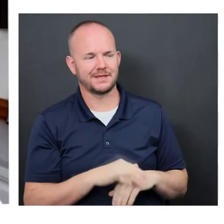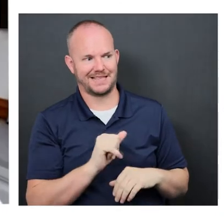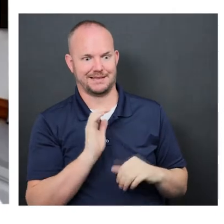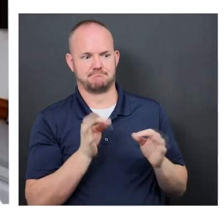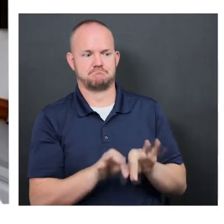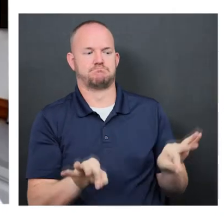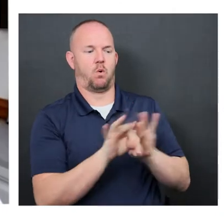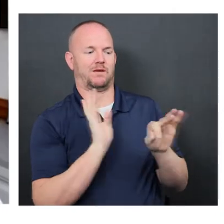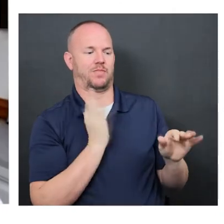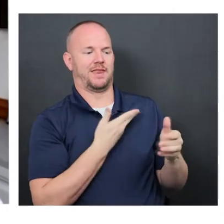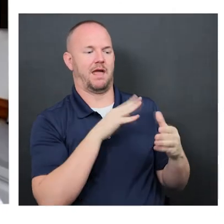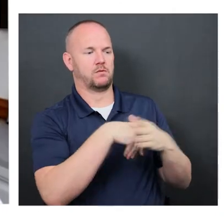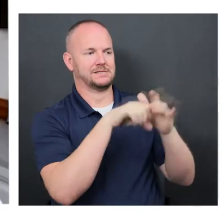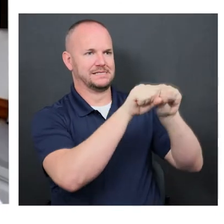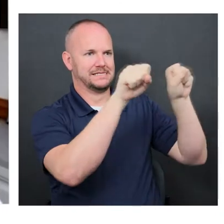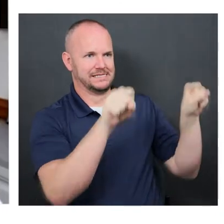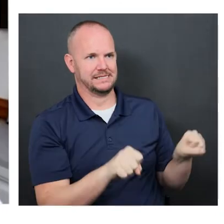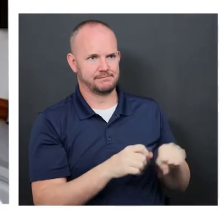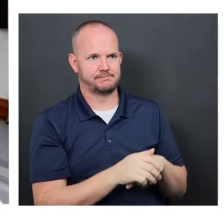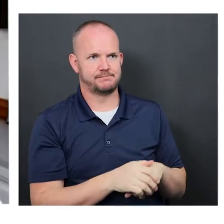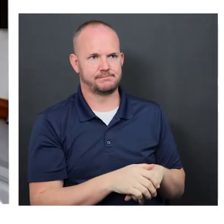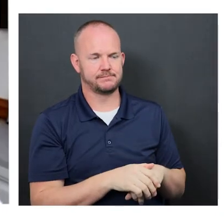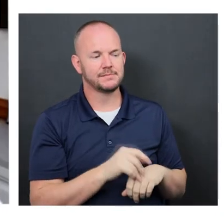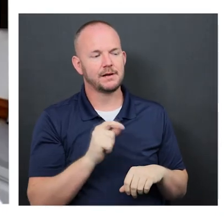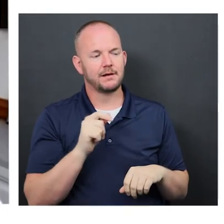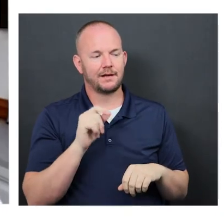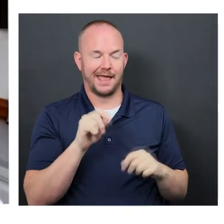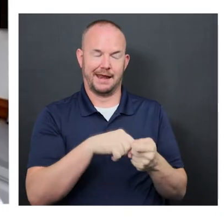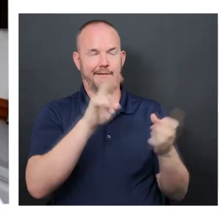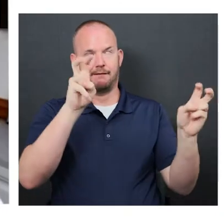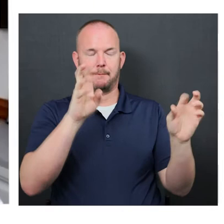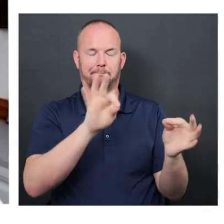really good place. It was almost like the perfect storm for us.